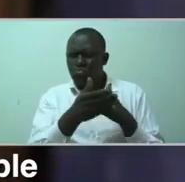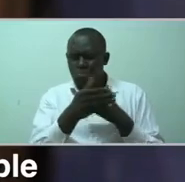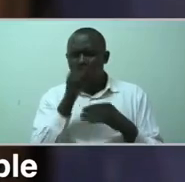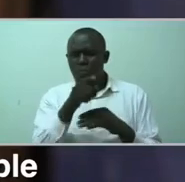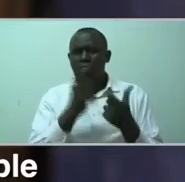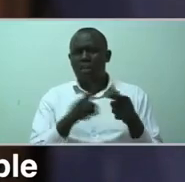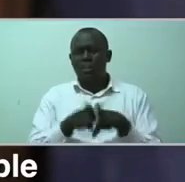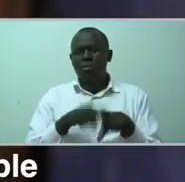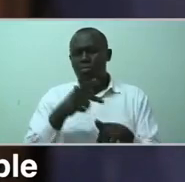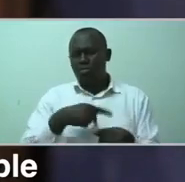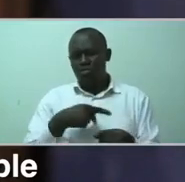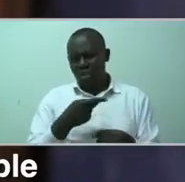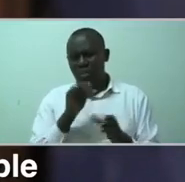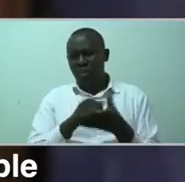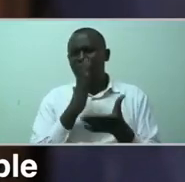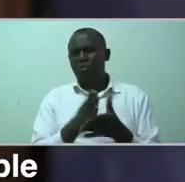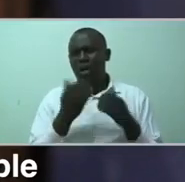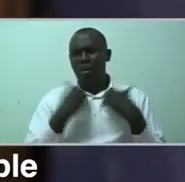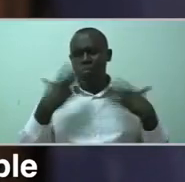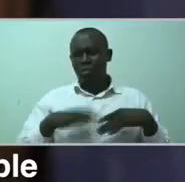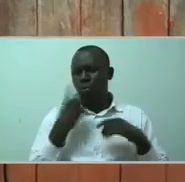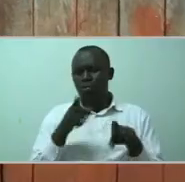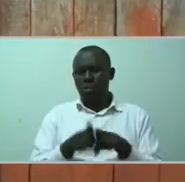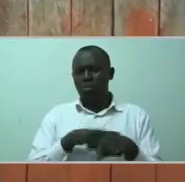makes you feel that you have people around you who care for you.